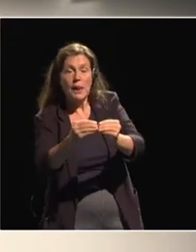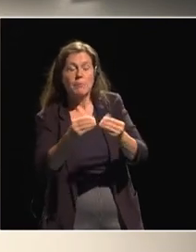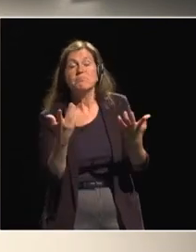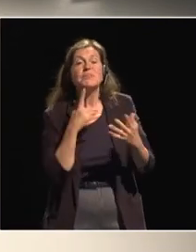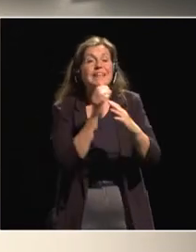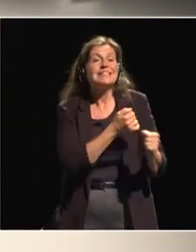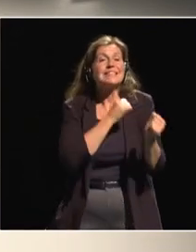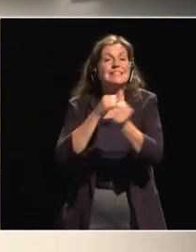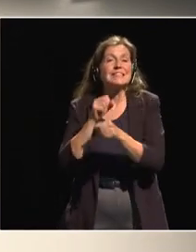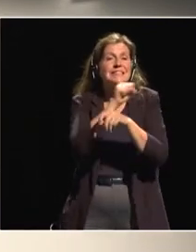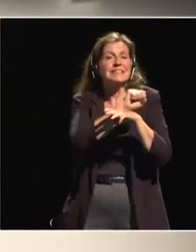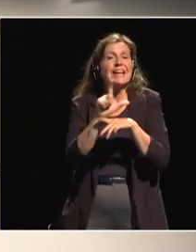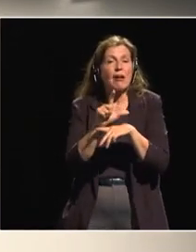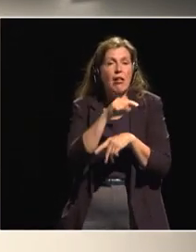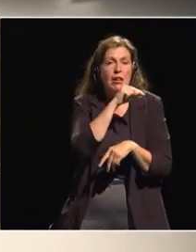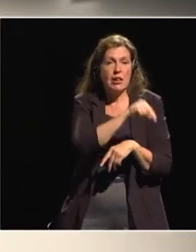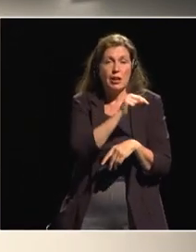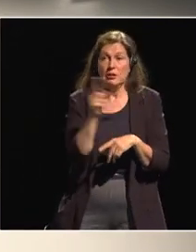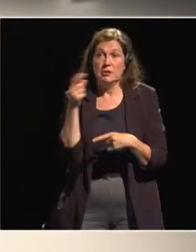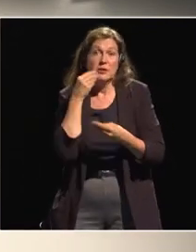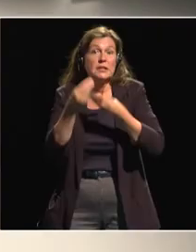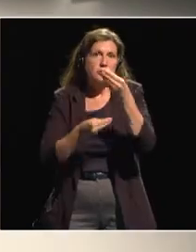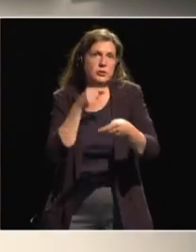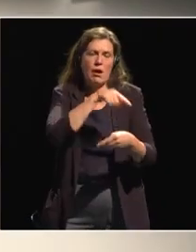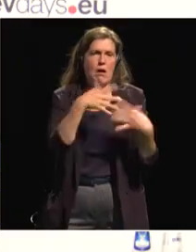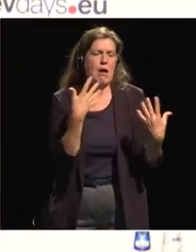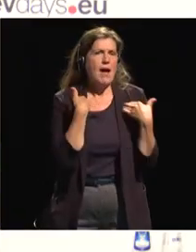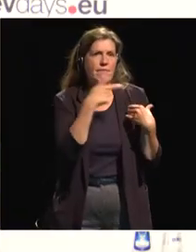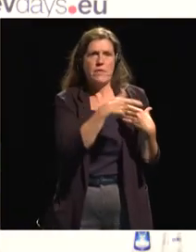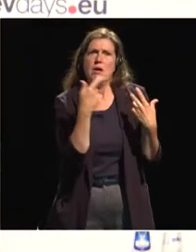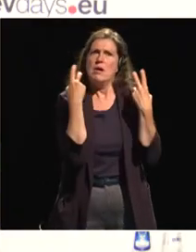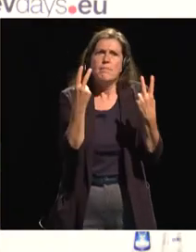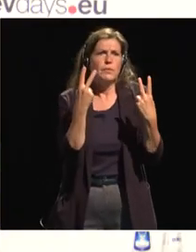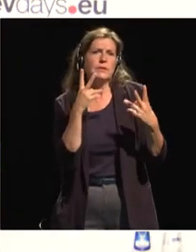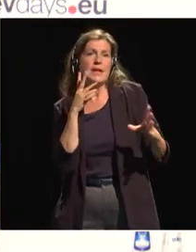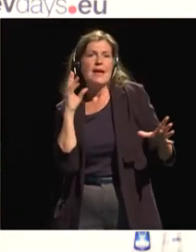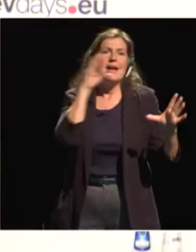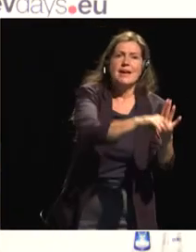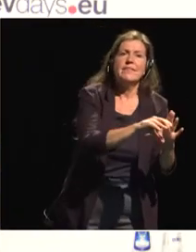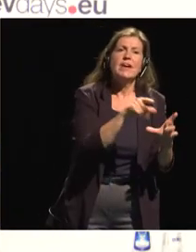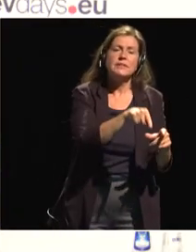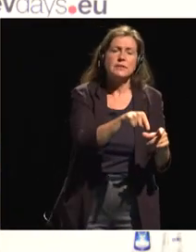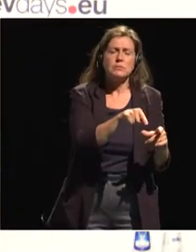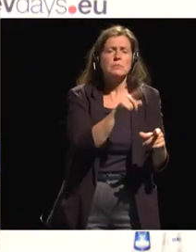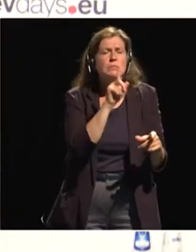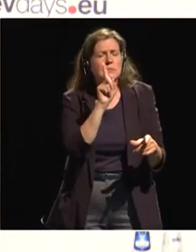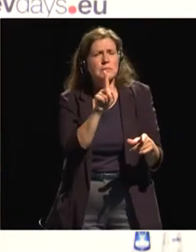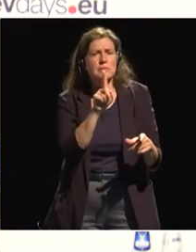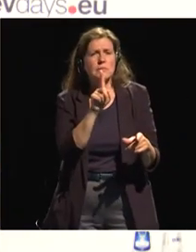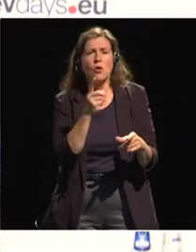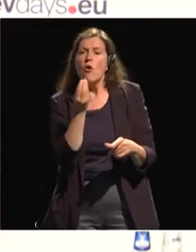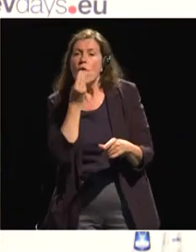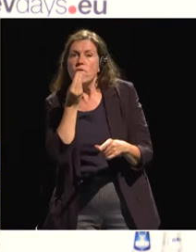where you're describing this uh important uh investment uh but in parallel food